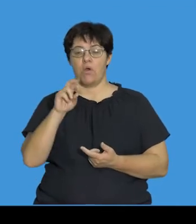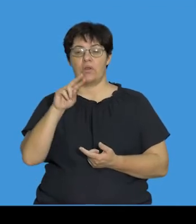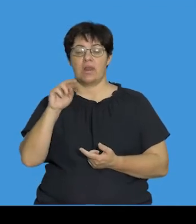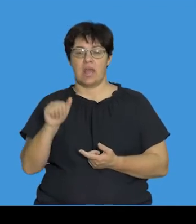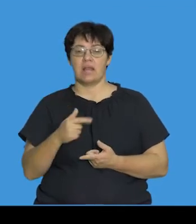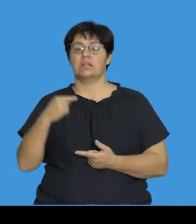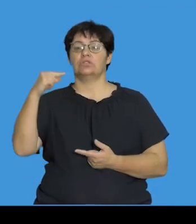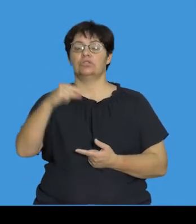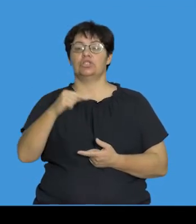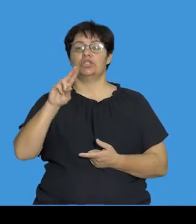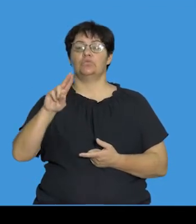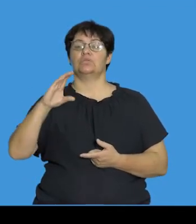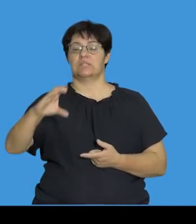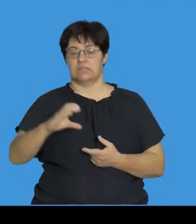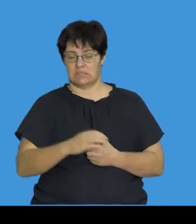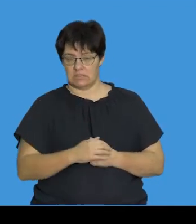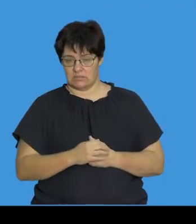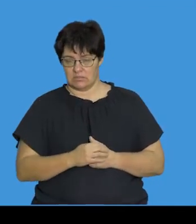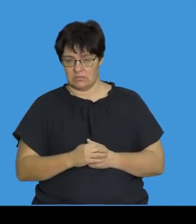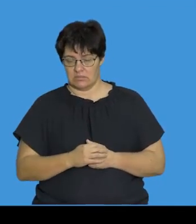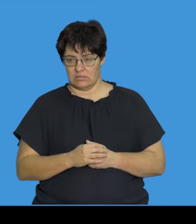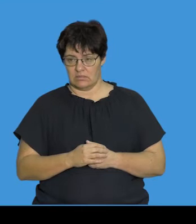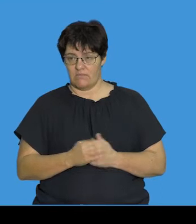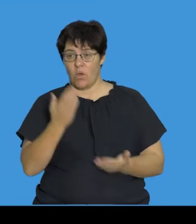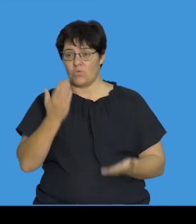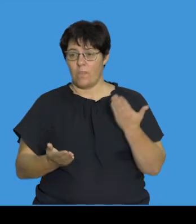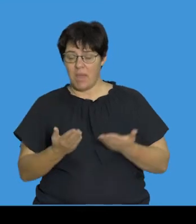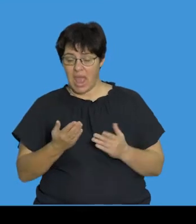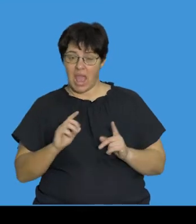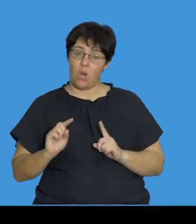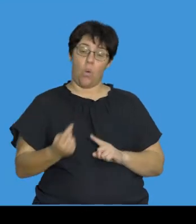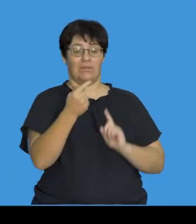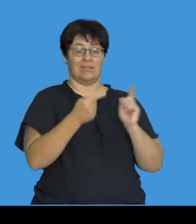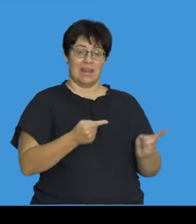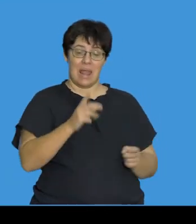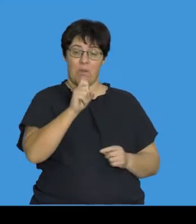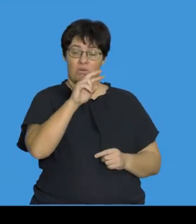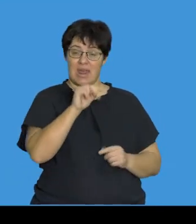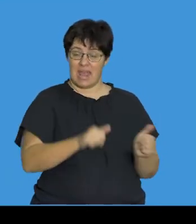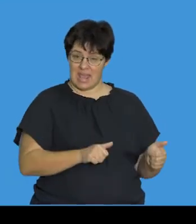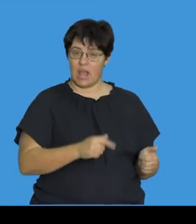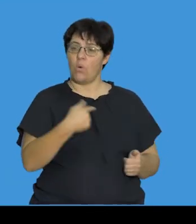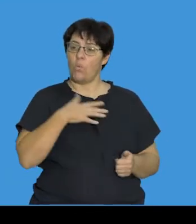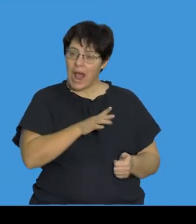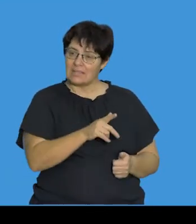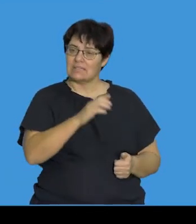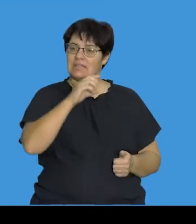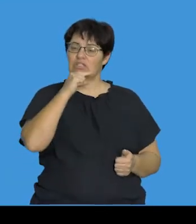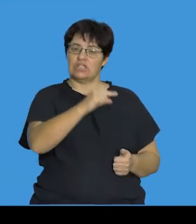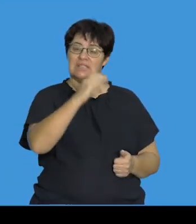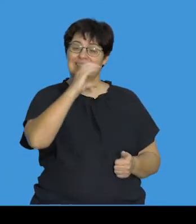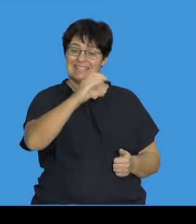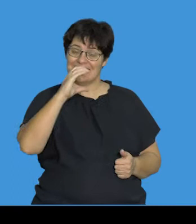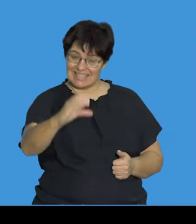mRNA that reads GUC. If we compare that to the original mRNA, which was a